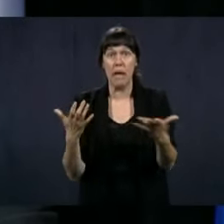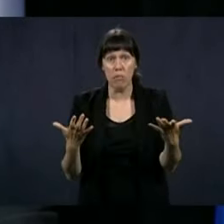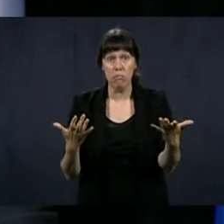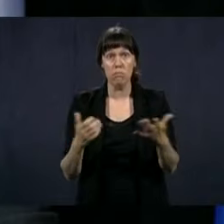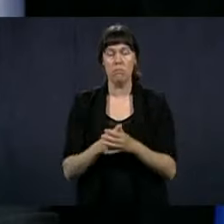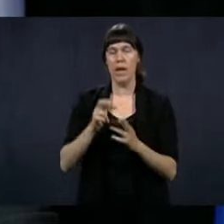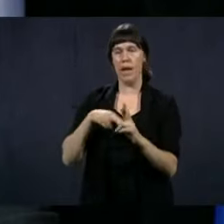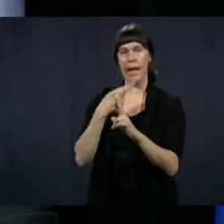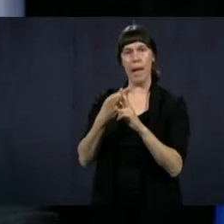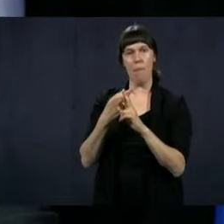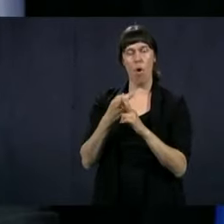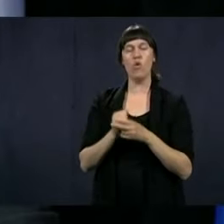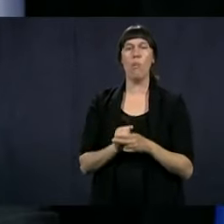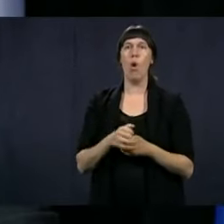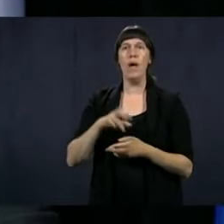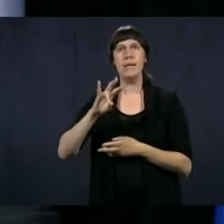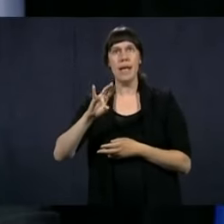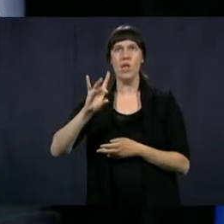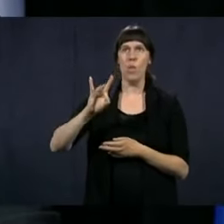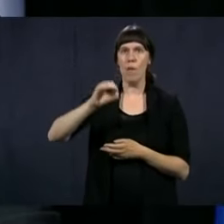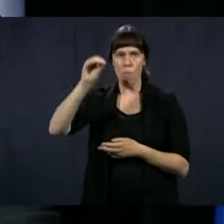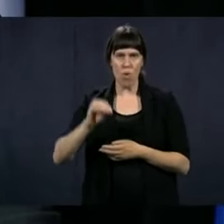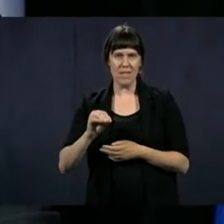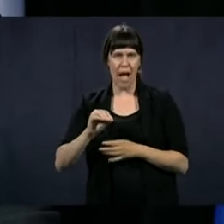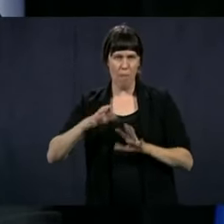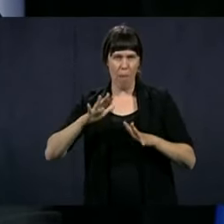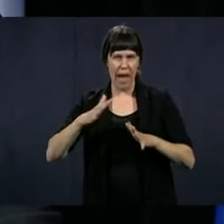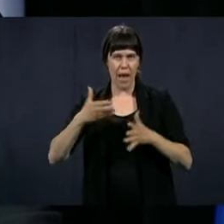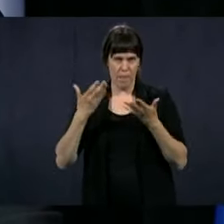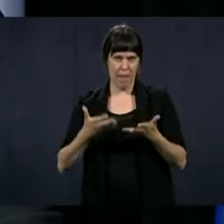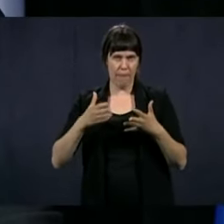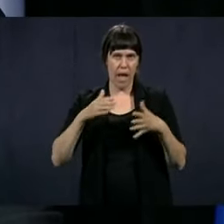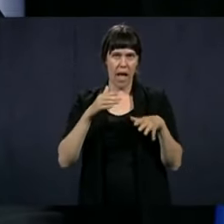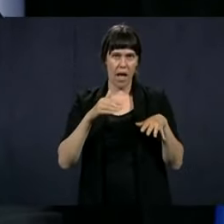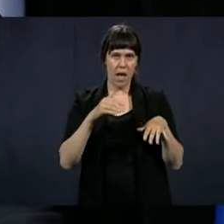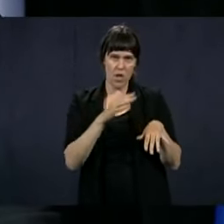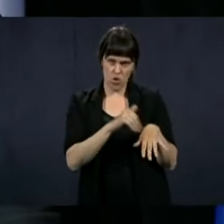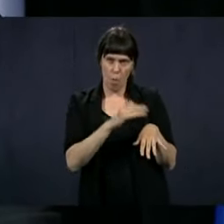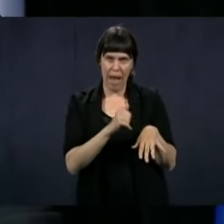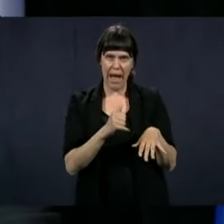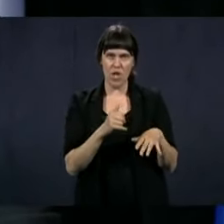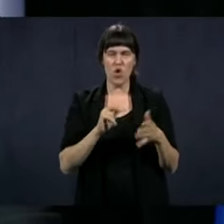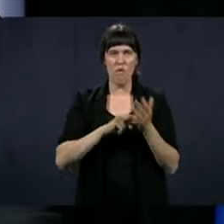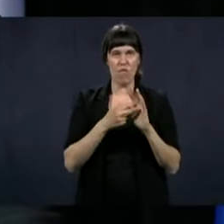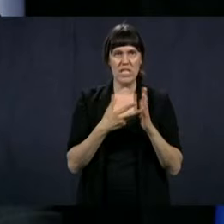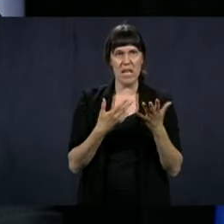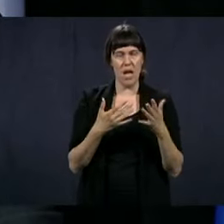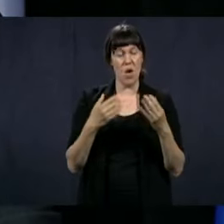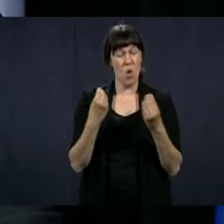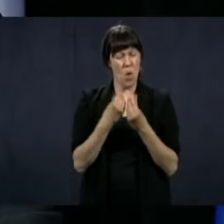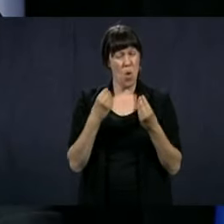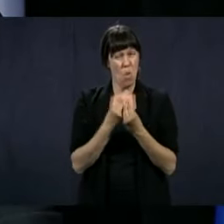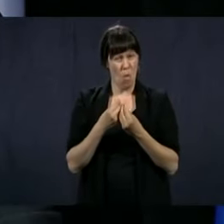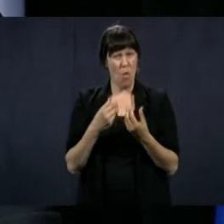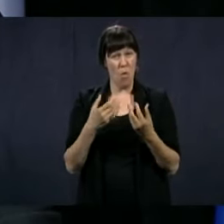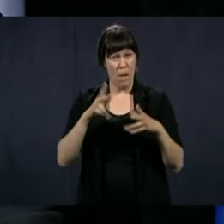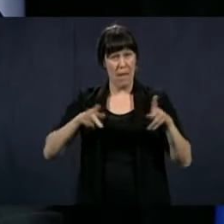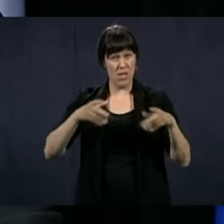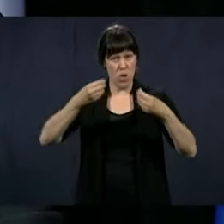unemployment rate of at least 7 or 8 percent. So there's more than 10,000 people who have lost their jobs.